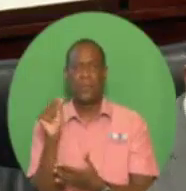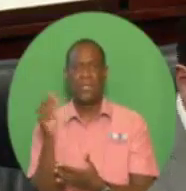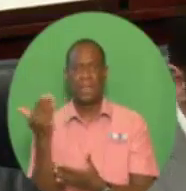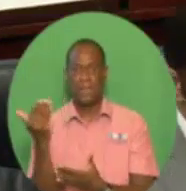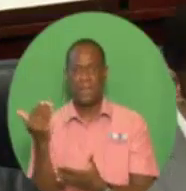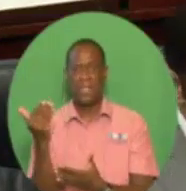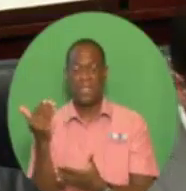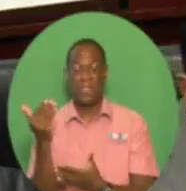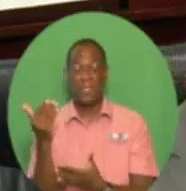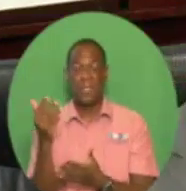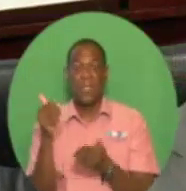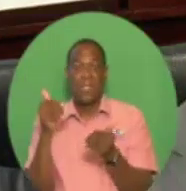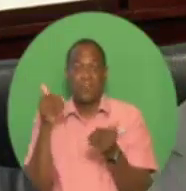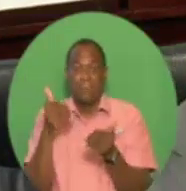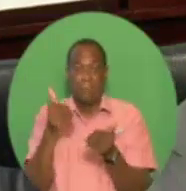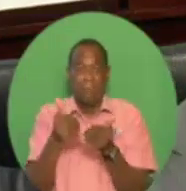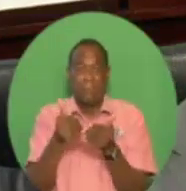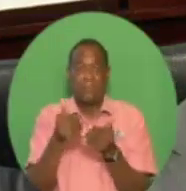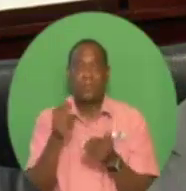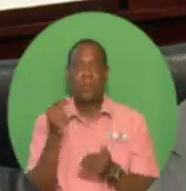2015 election approached.